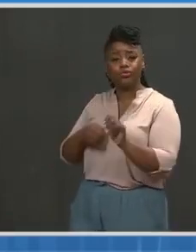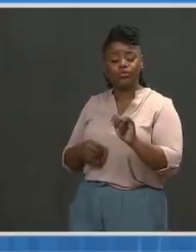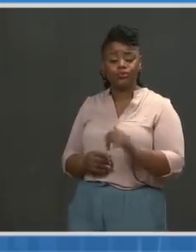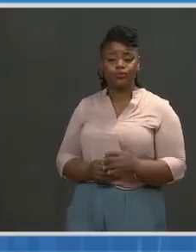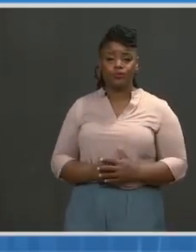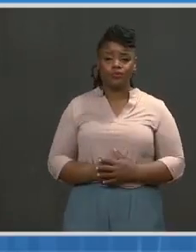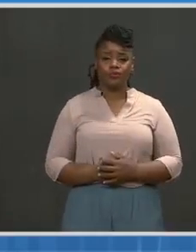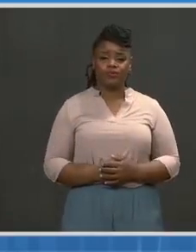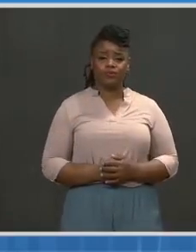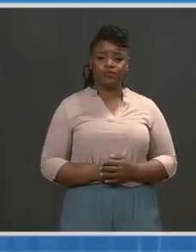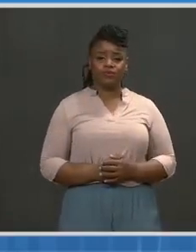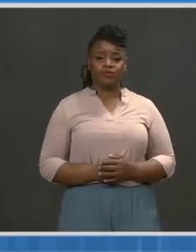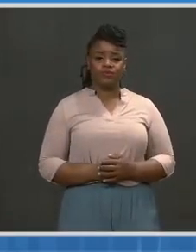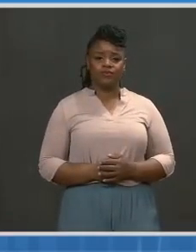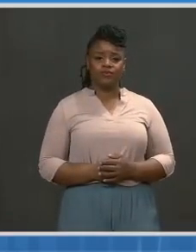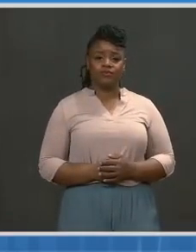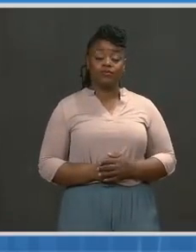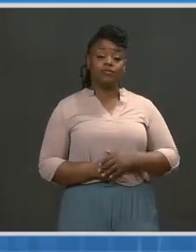countries that need it.